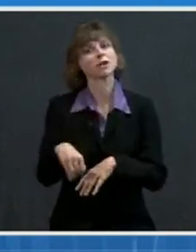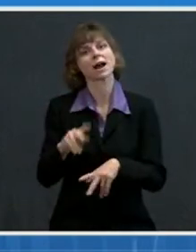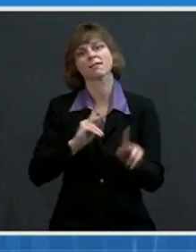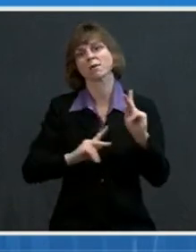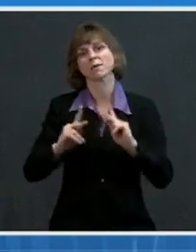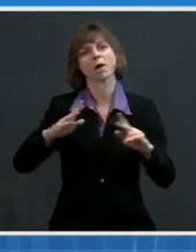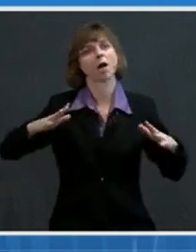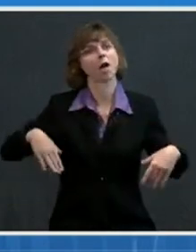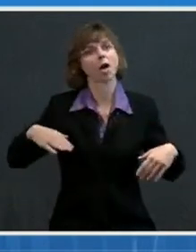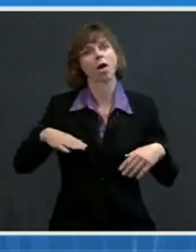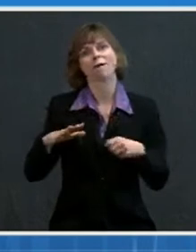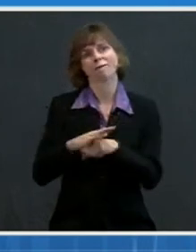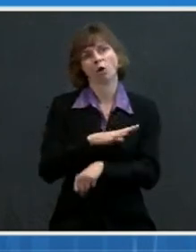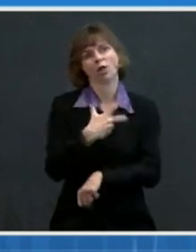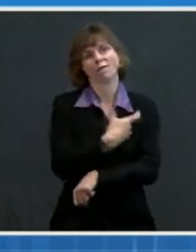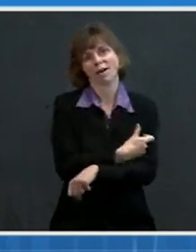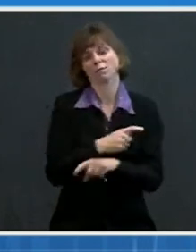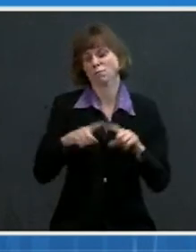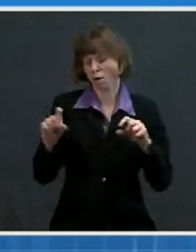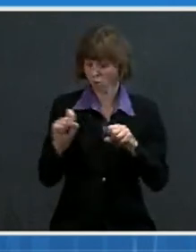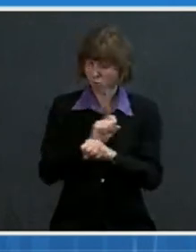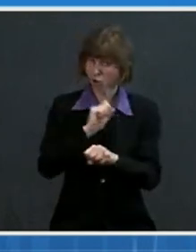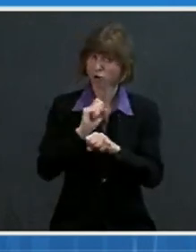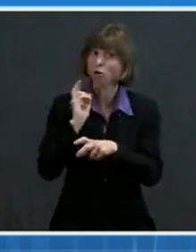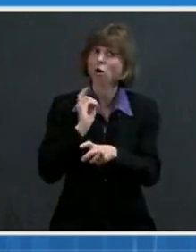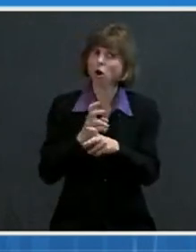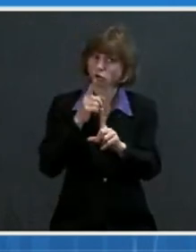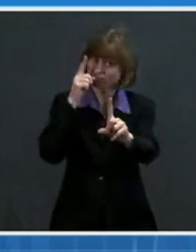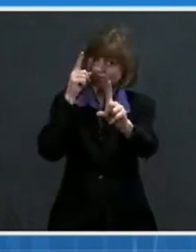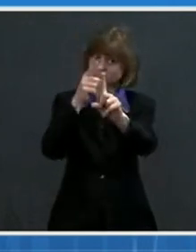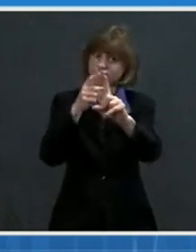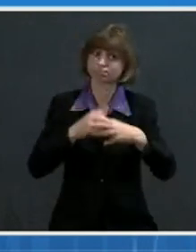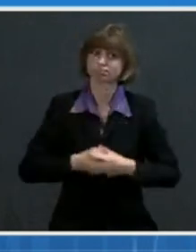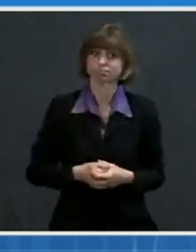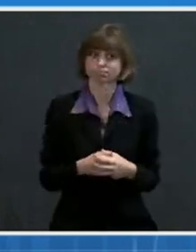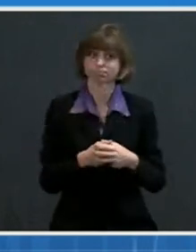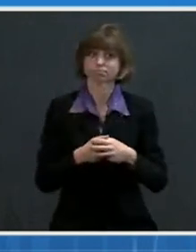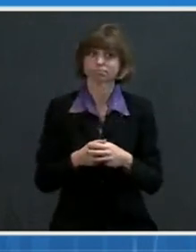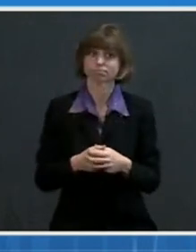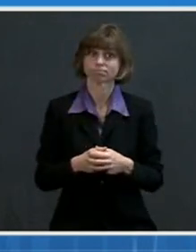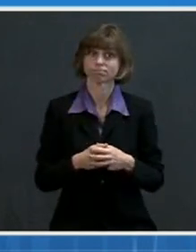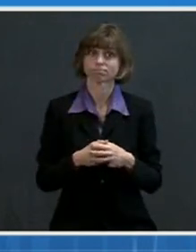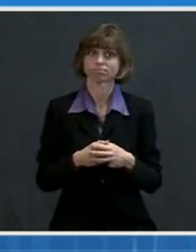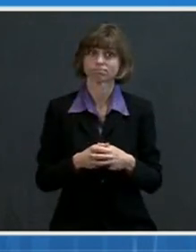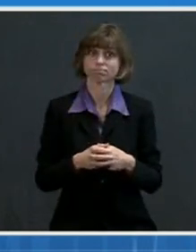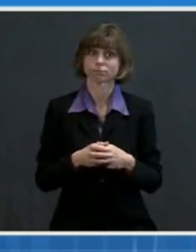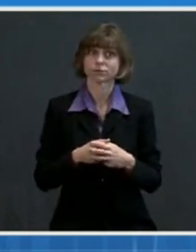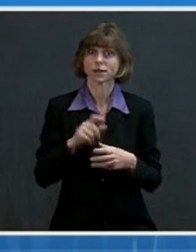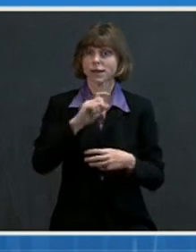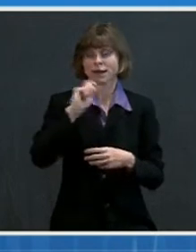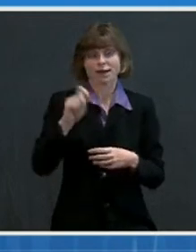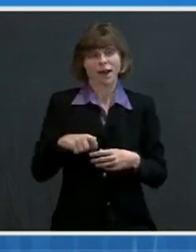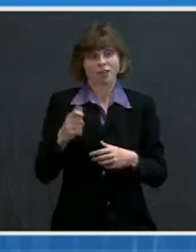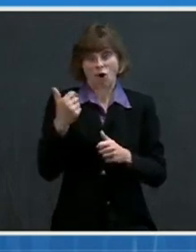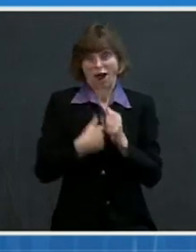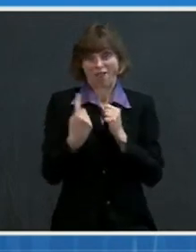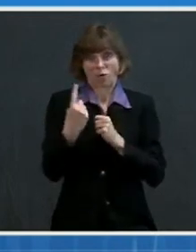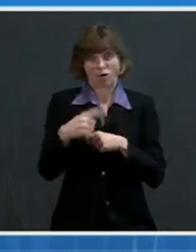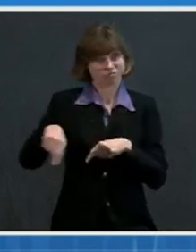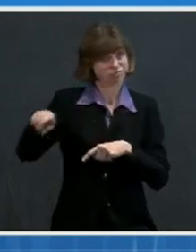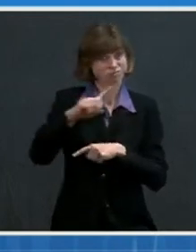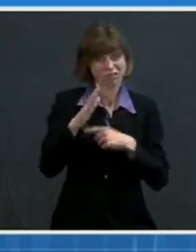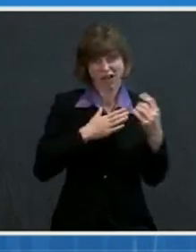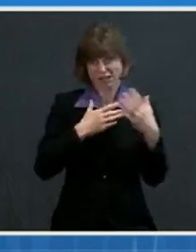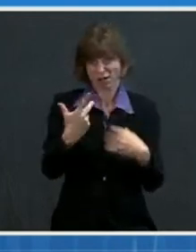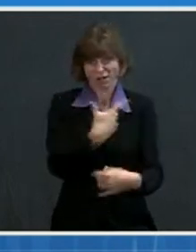vaccinated, though we are working hard to get there. Therefore, everyone, whether vaccinated or not, should continue to